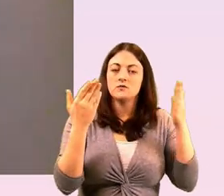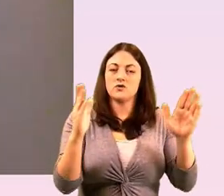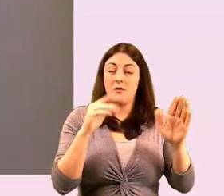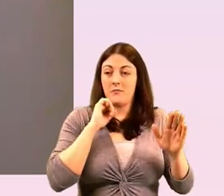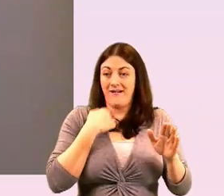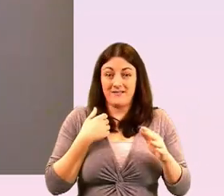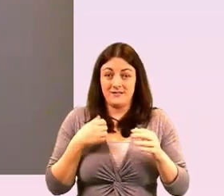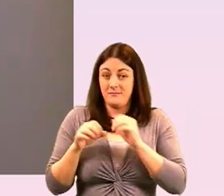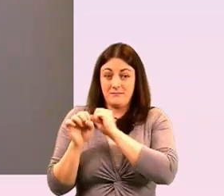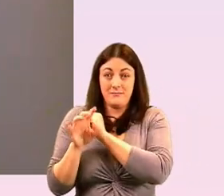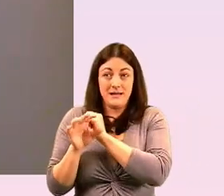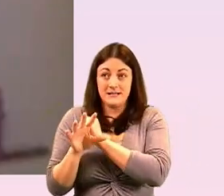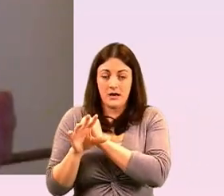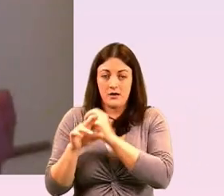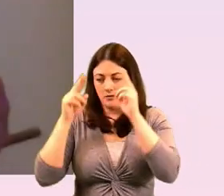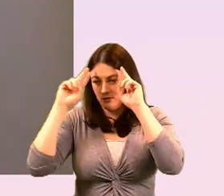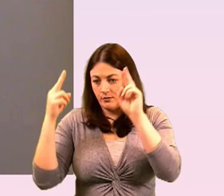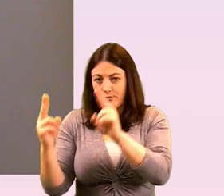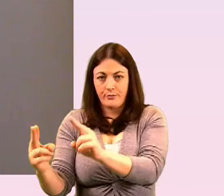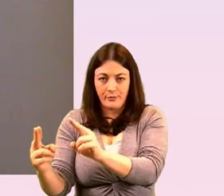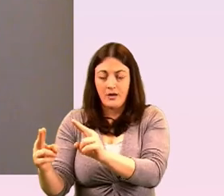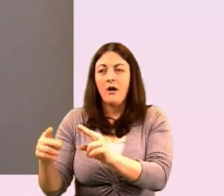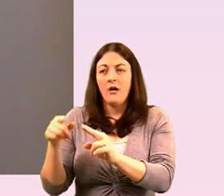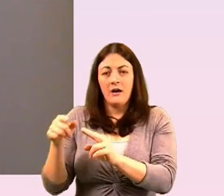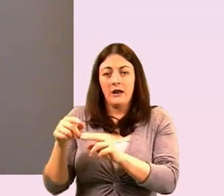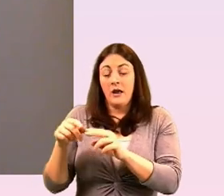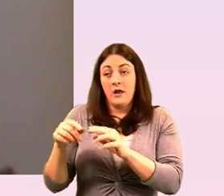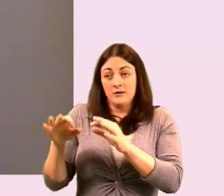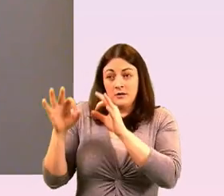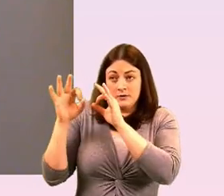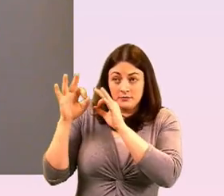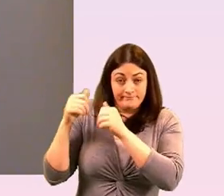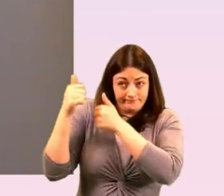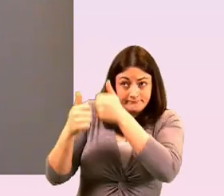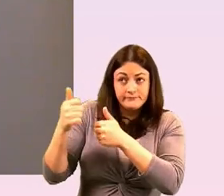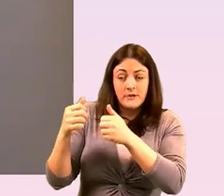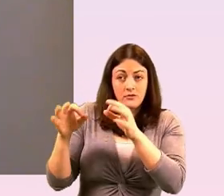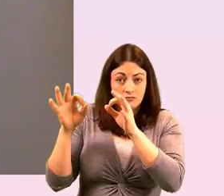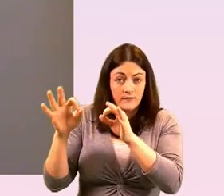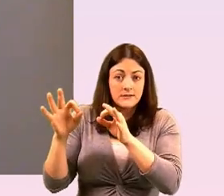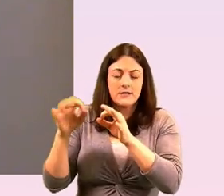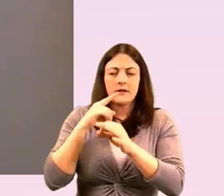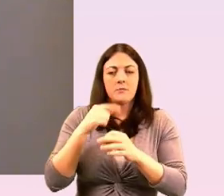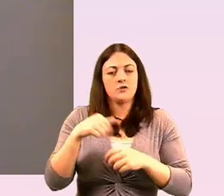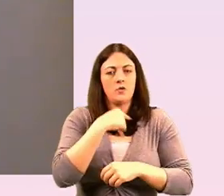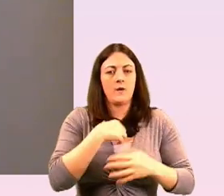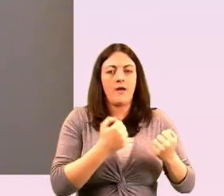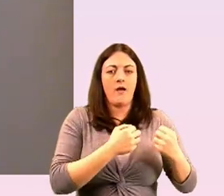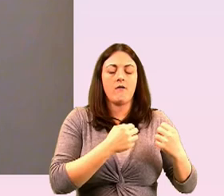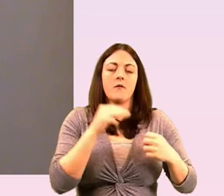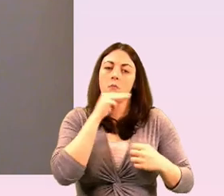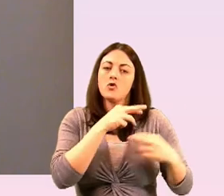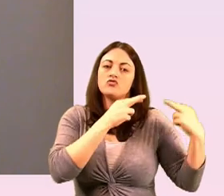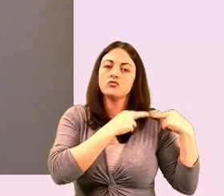media um is great but it's it does its thing and we there's a really important role for us to provide visibility